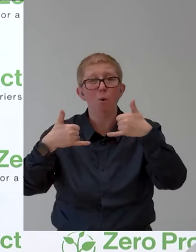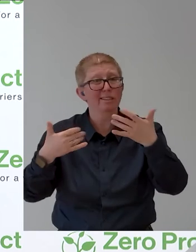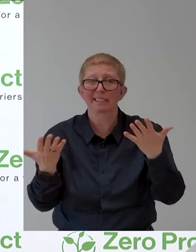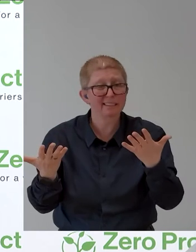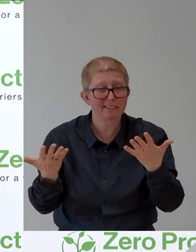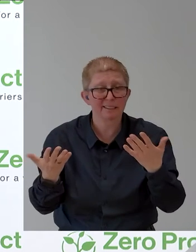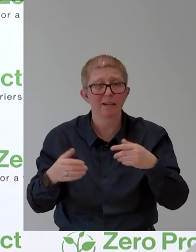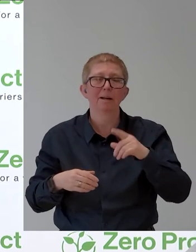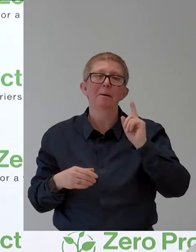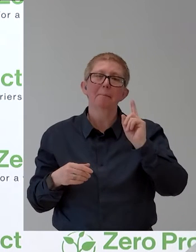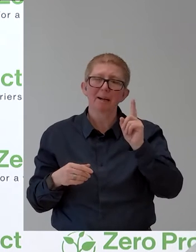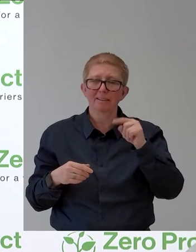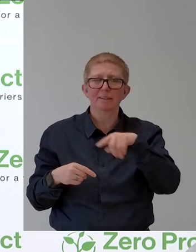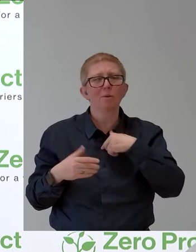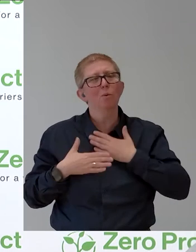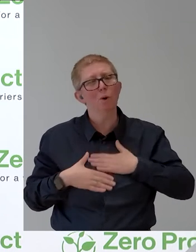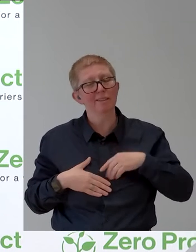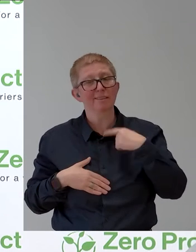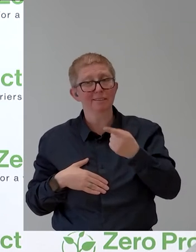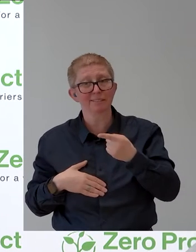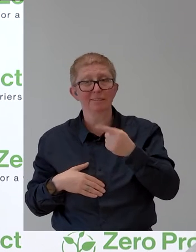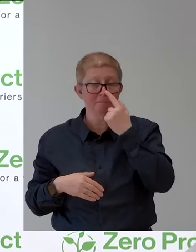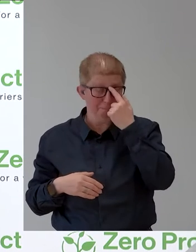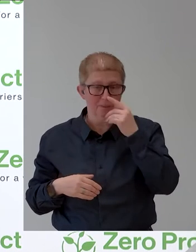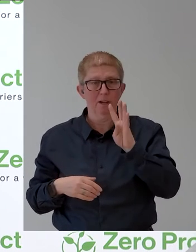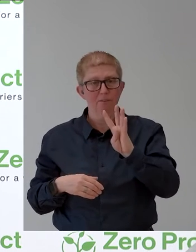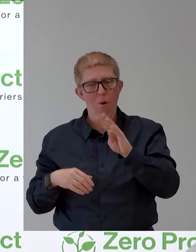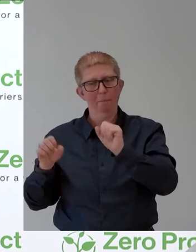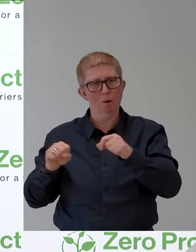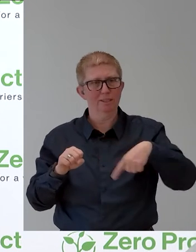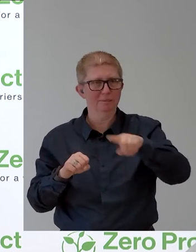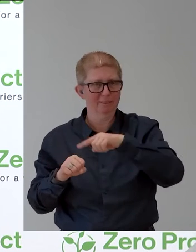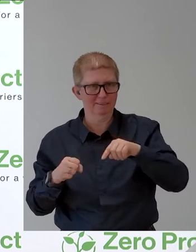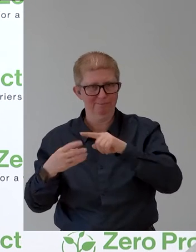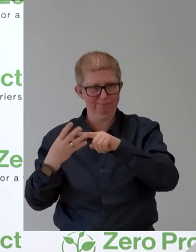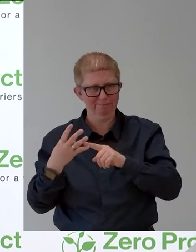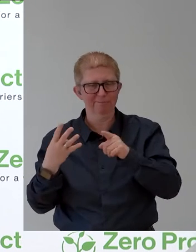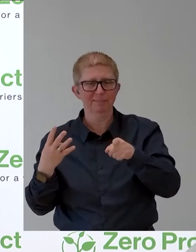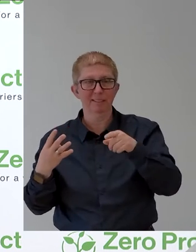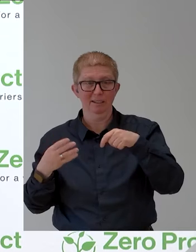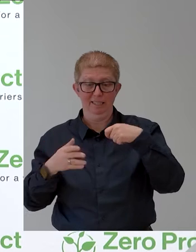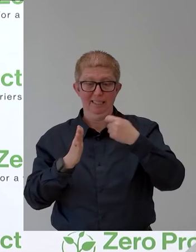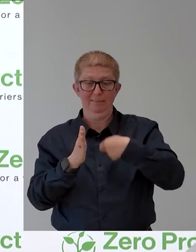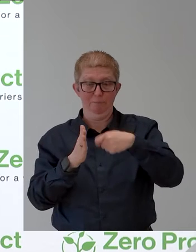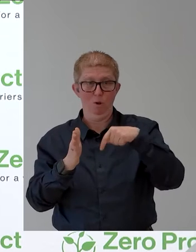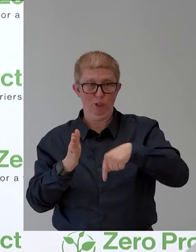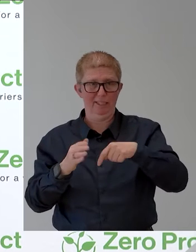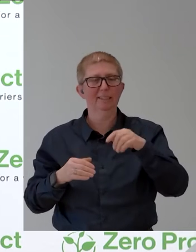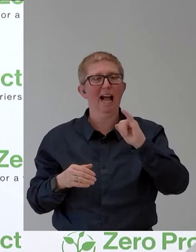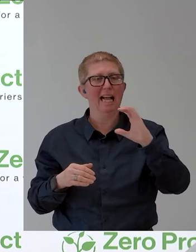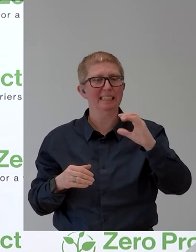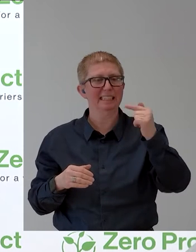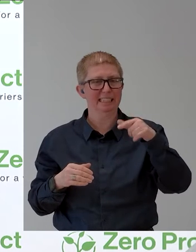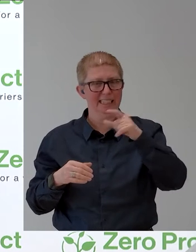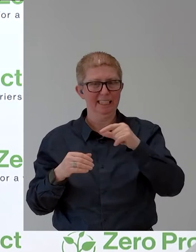and let them pitch in front of a Xero Project IT advisory board. And this is what we did last fall.